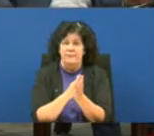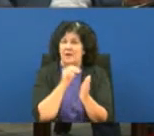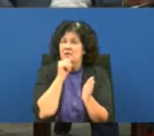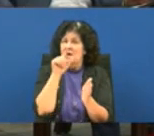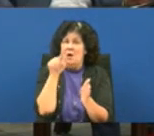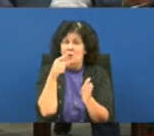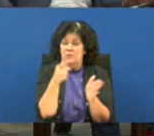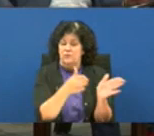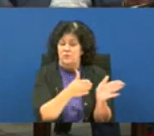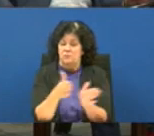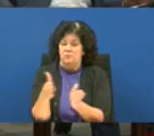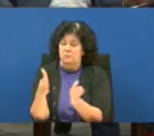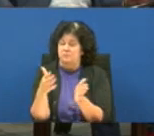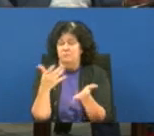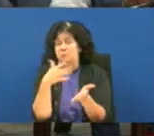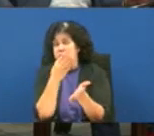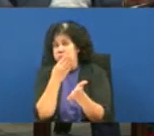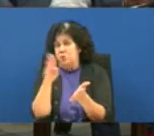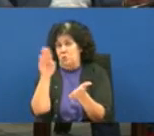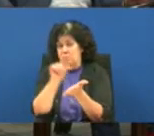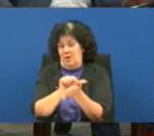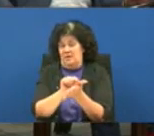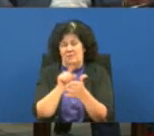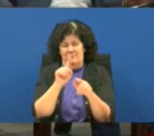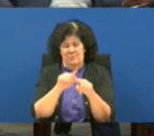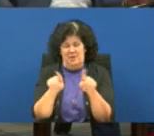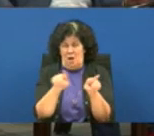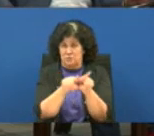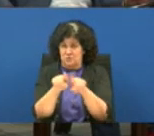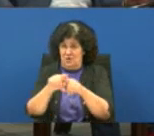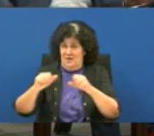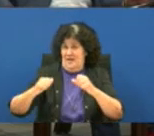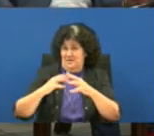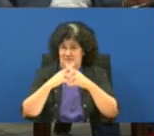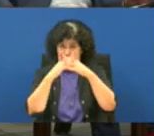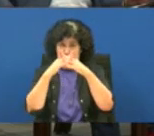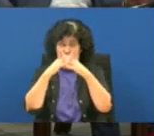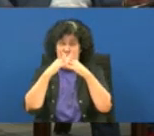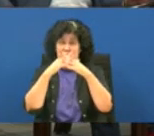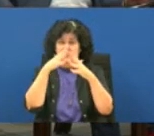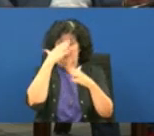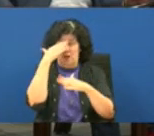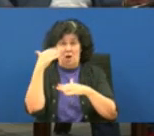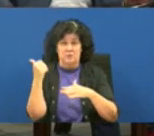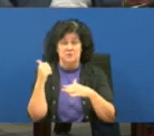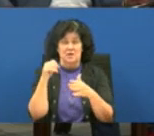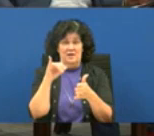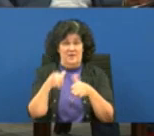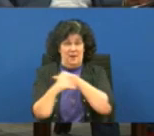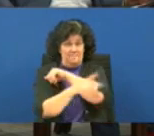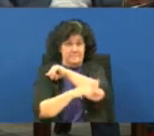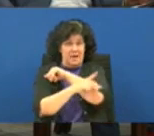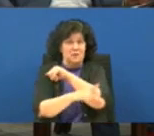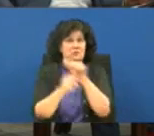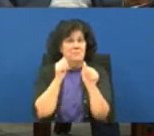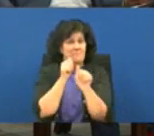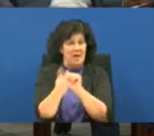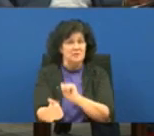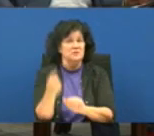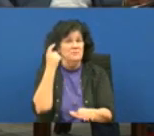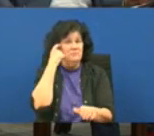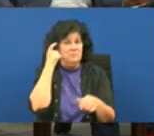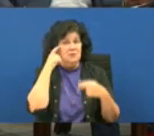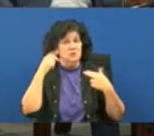blueprint but the implementation because what this parish in fact passed was a mental health